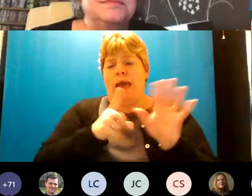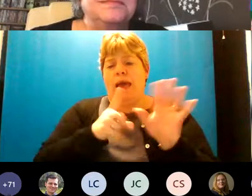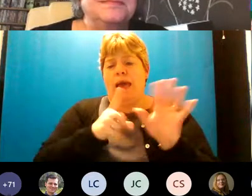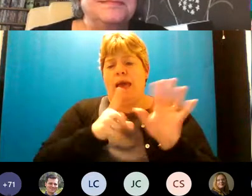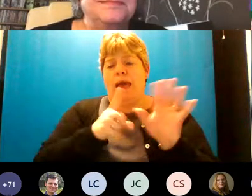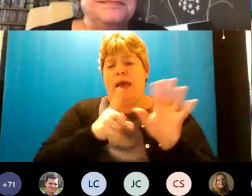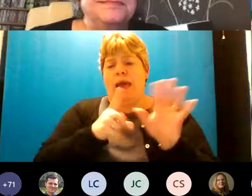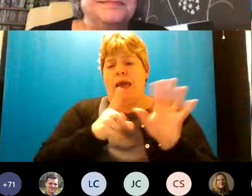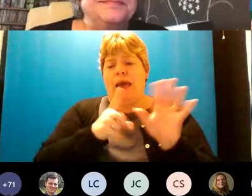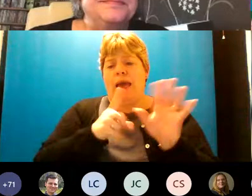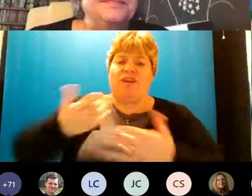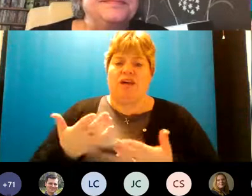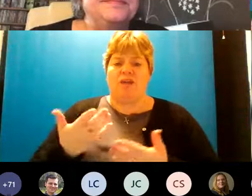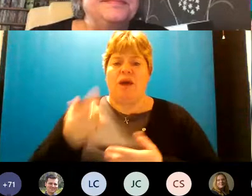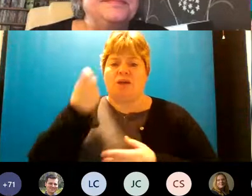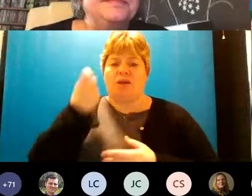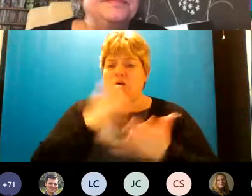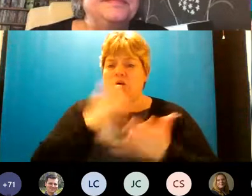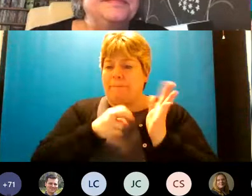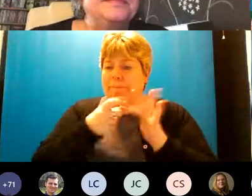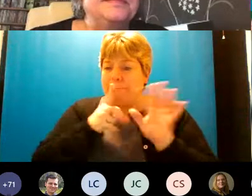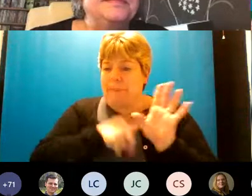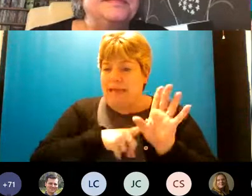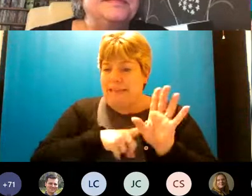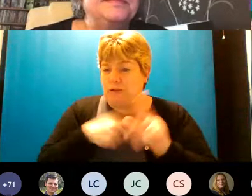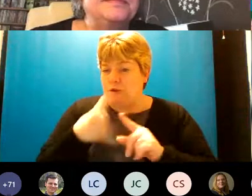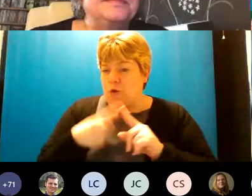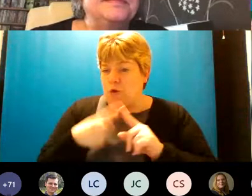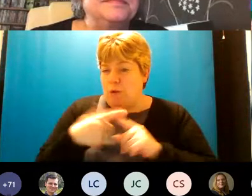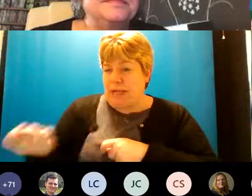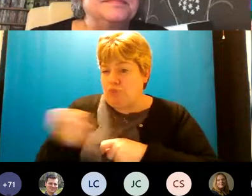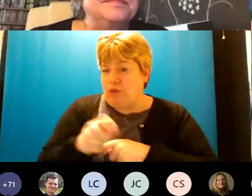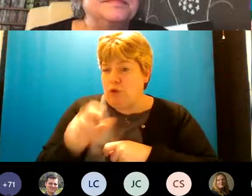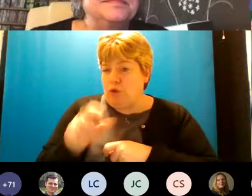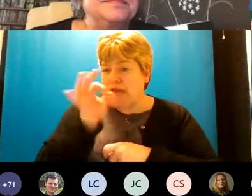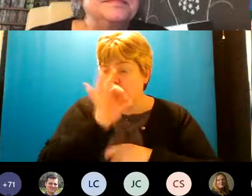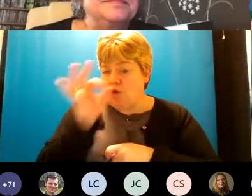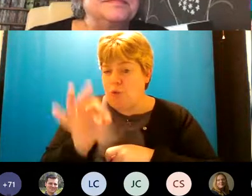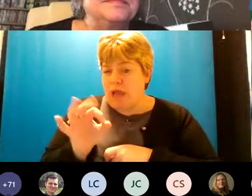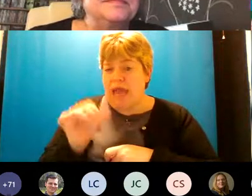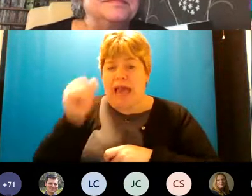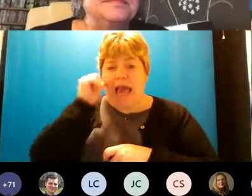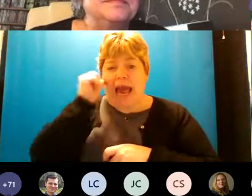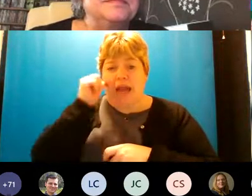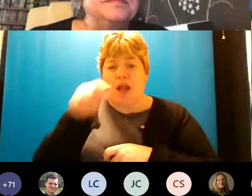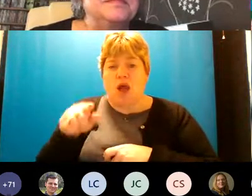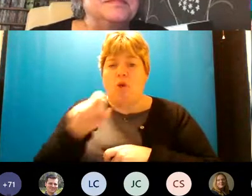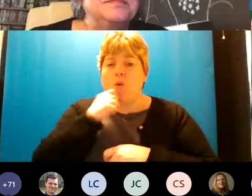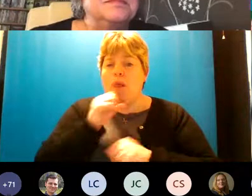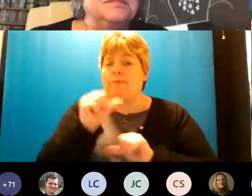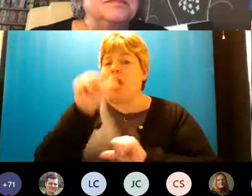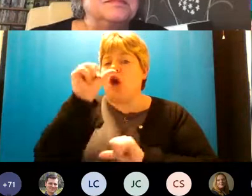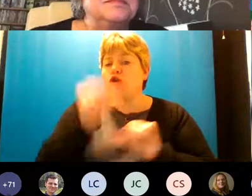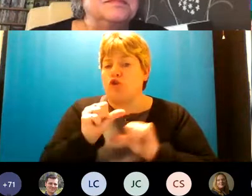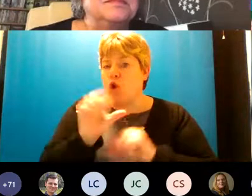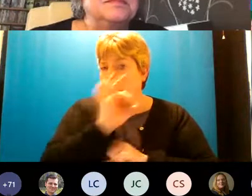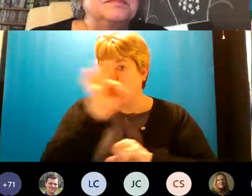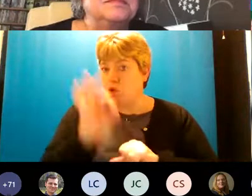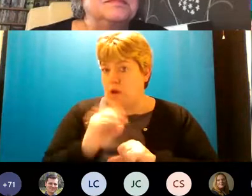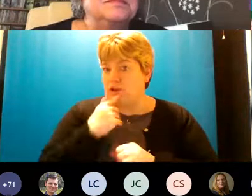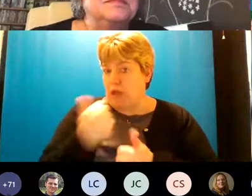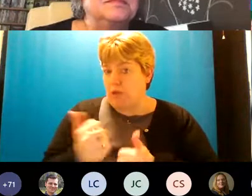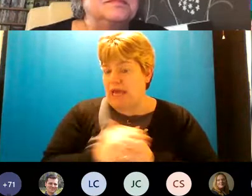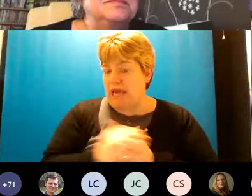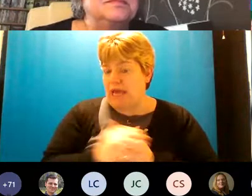so i i do wonder mandy if i can just very quickly bring you in to ask your question which i know will be a short one is that